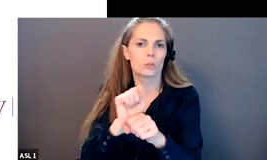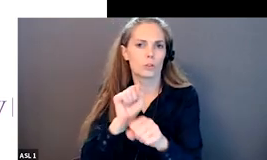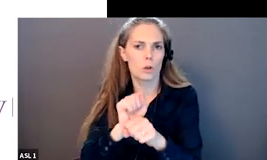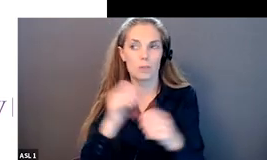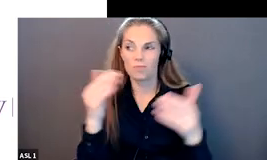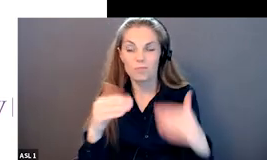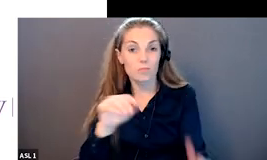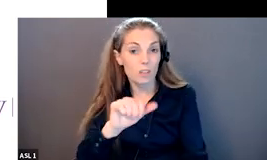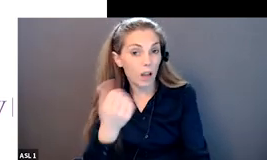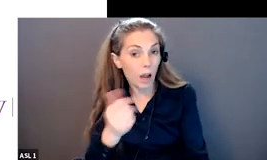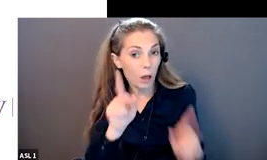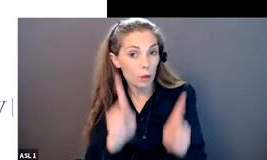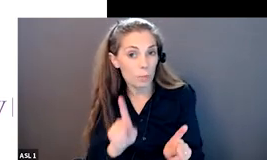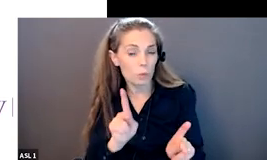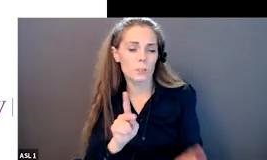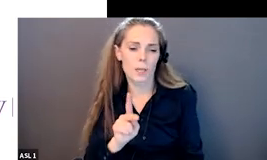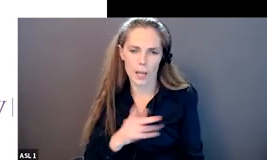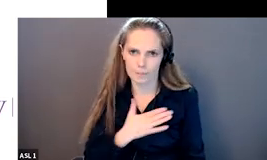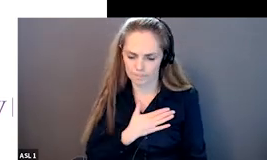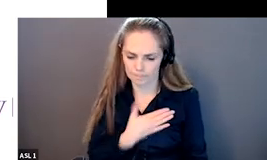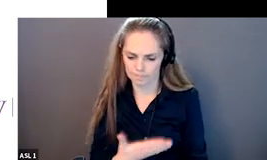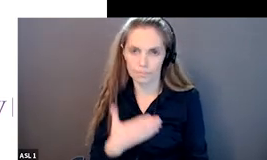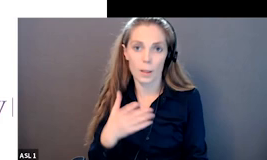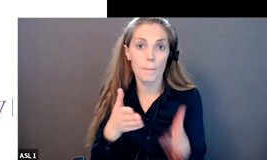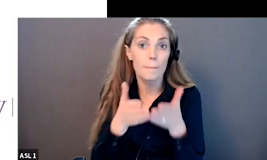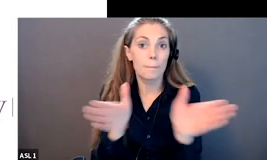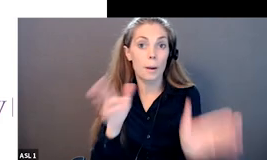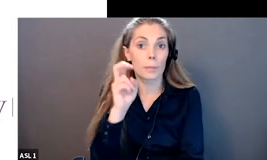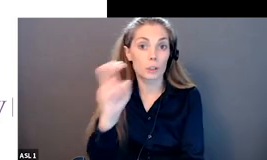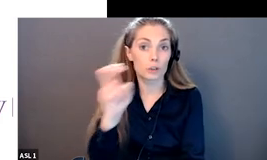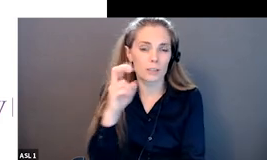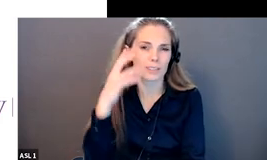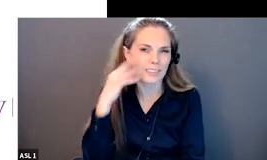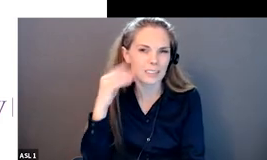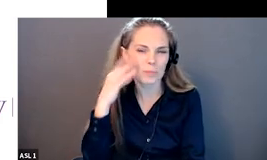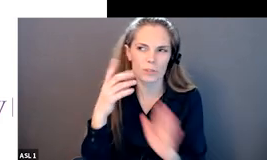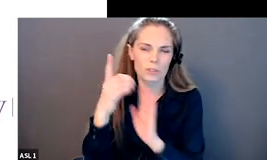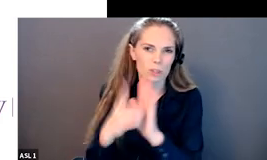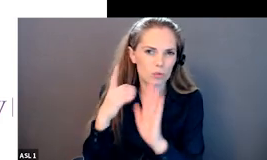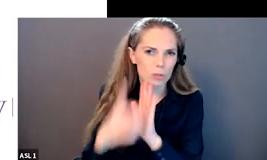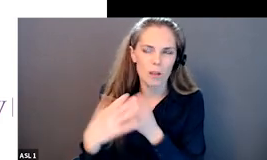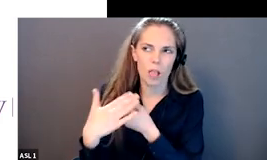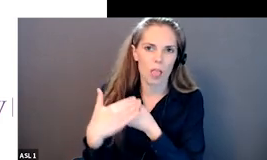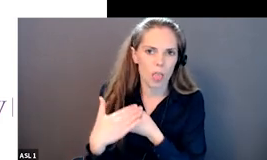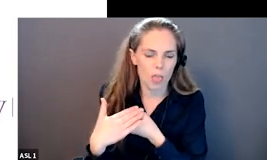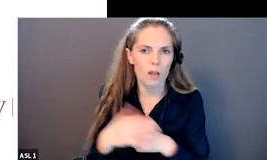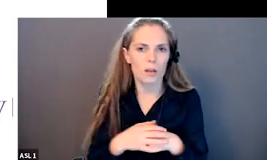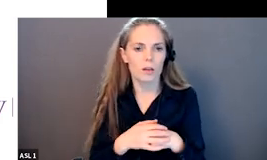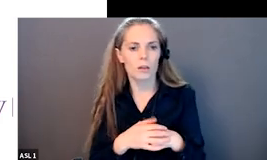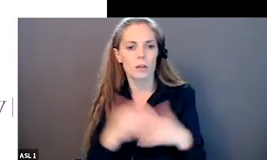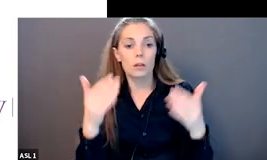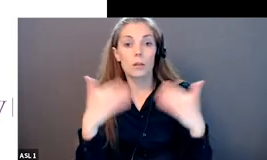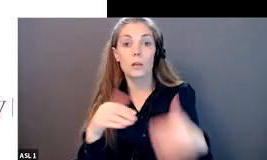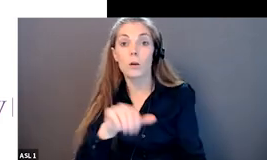um and we had some key informants from the youth the future uh project or sorry program um who talked about